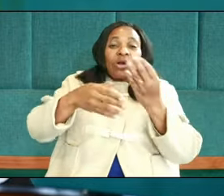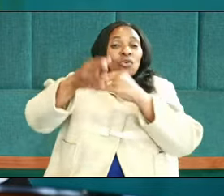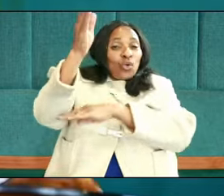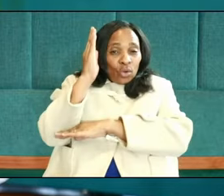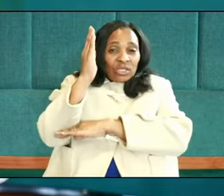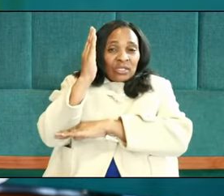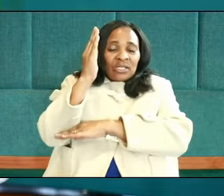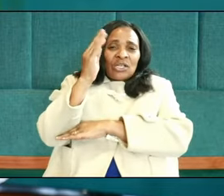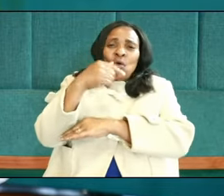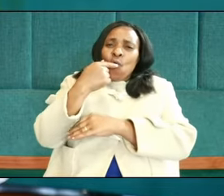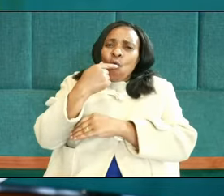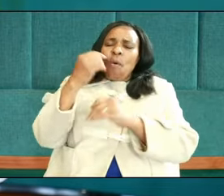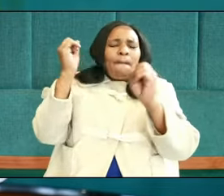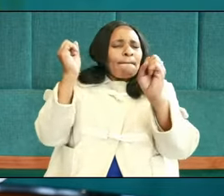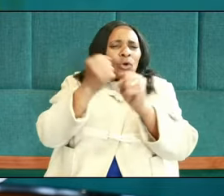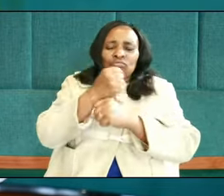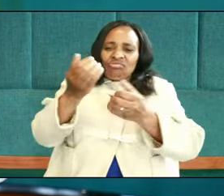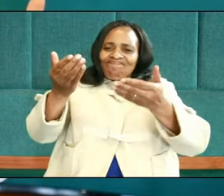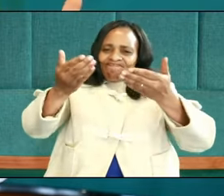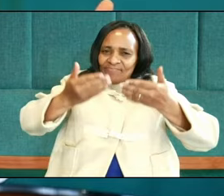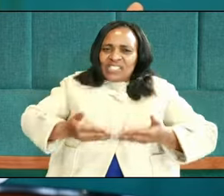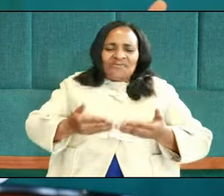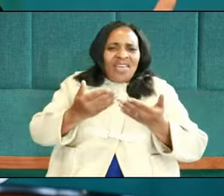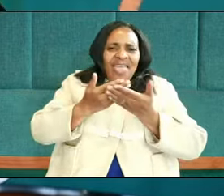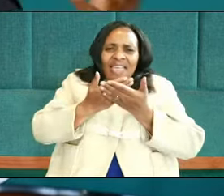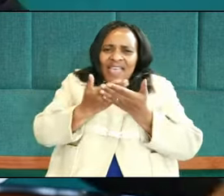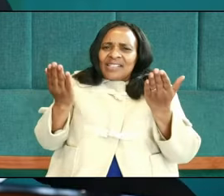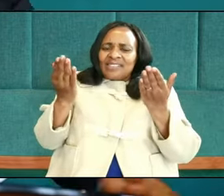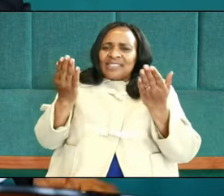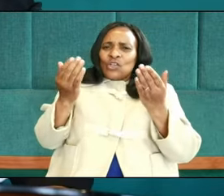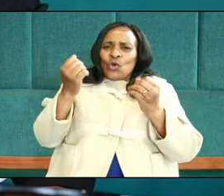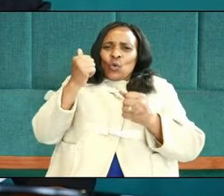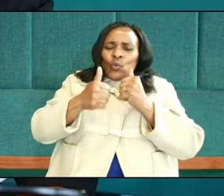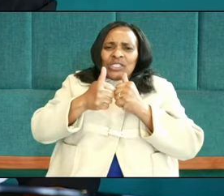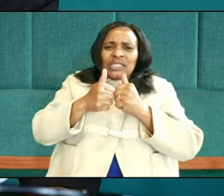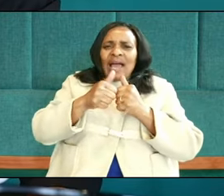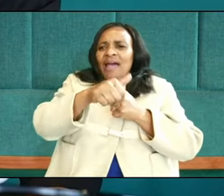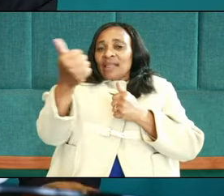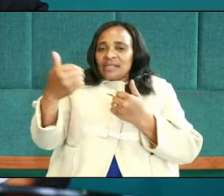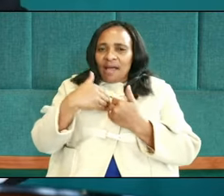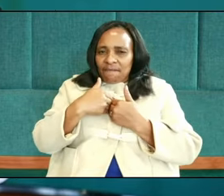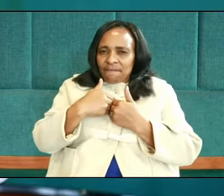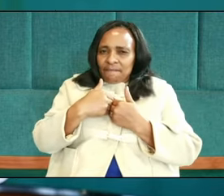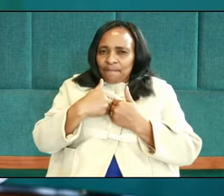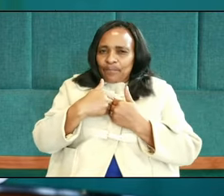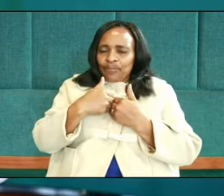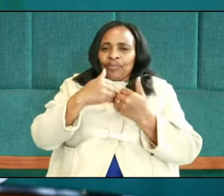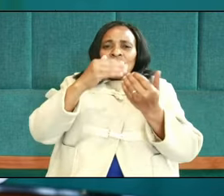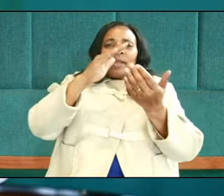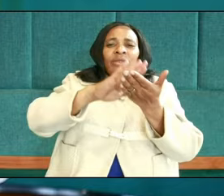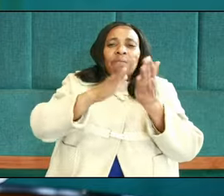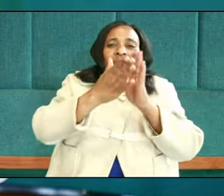sons of Korah who did not receive what they, you know, could have. They became